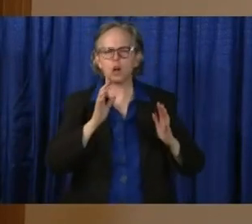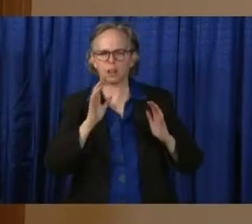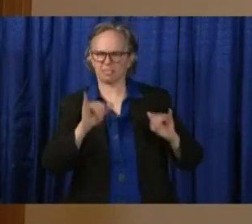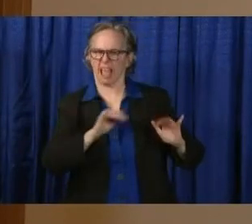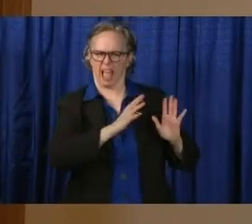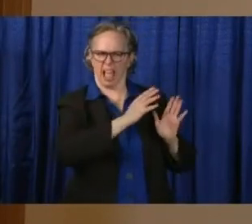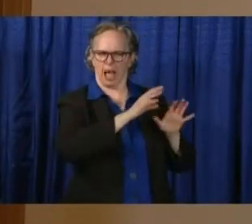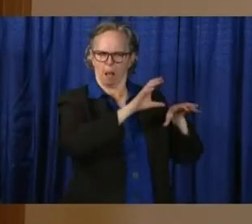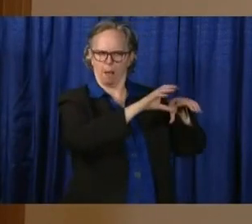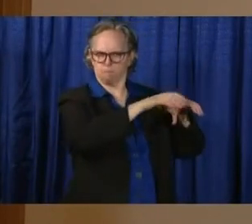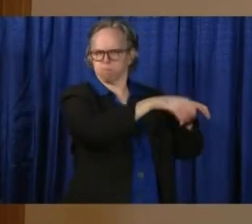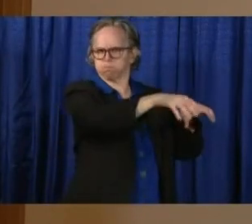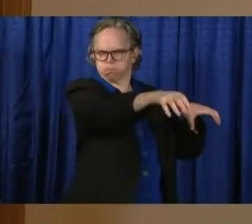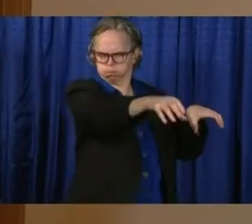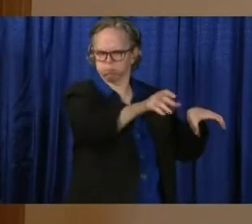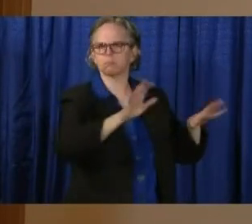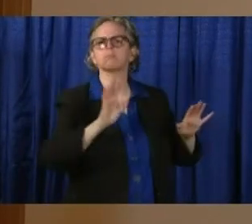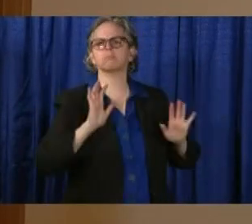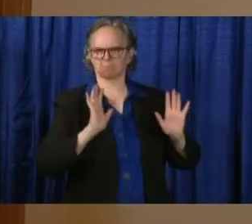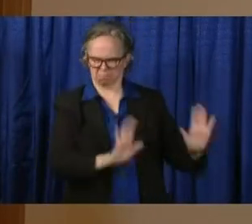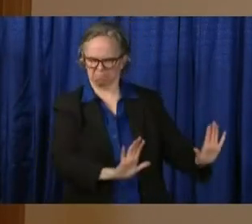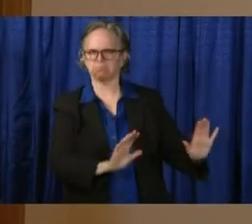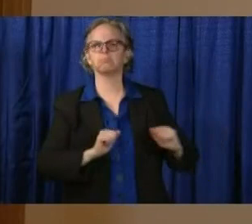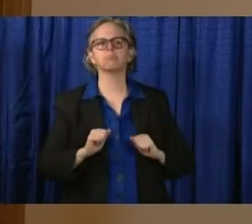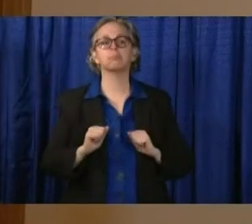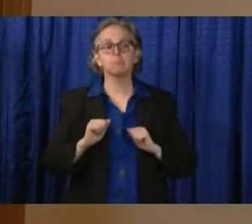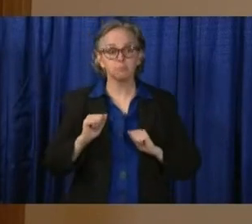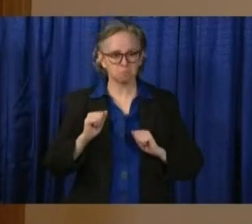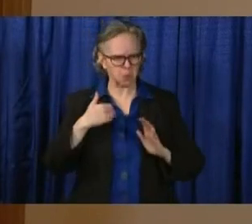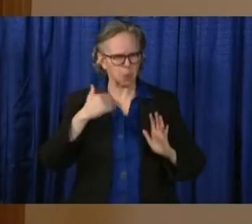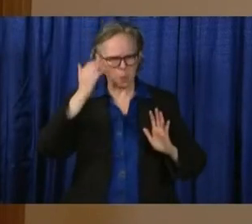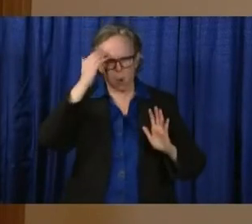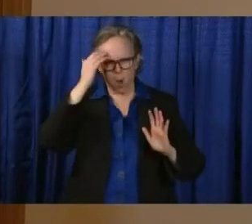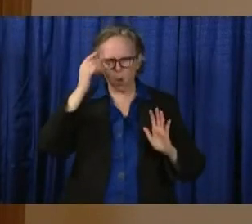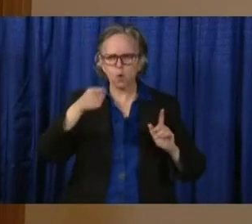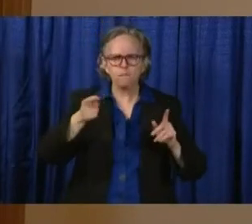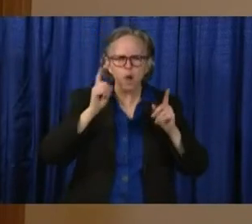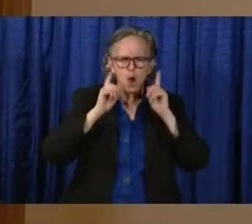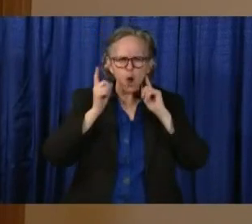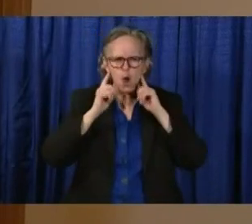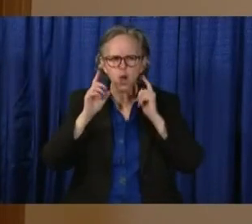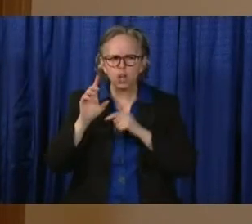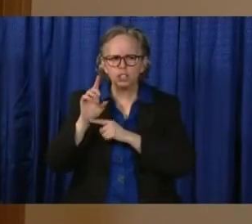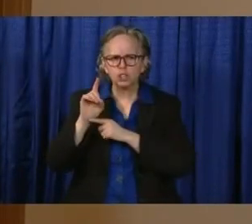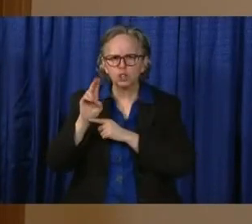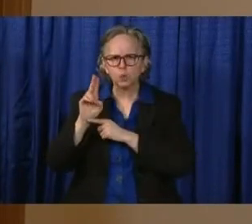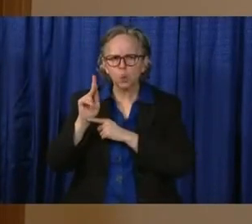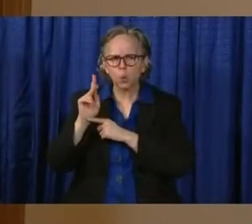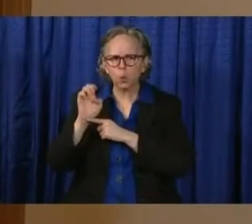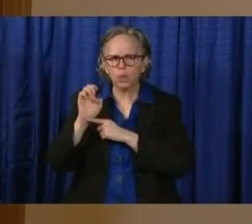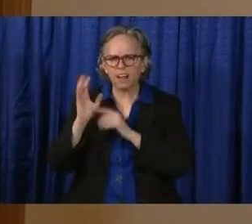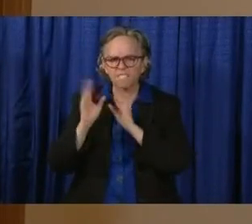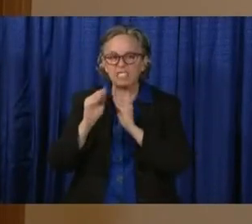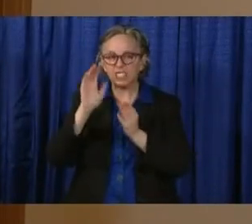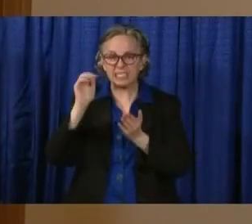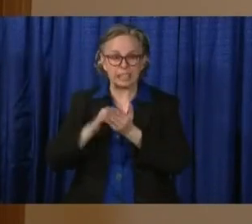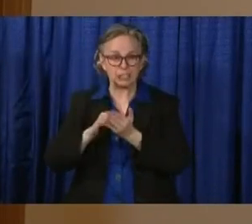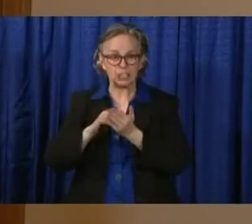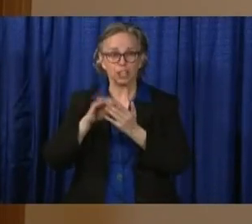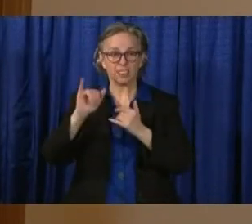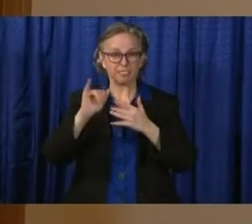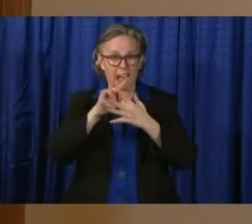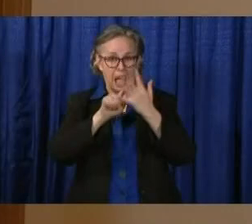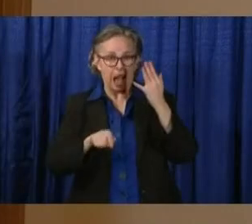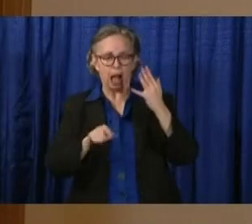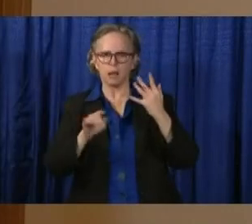using some larger structures. I know you've heard a bit about the Duke Stadium, the convention centers, that sort of thing. So when we